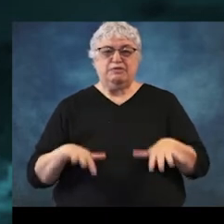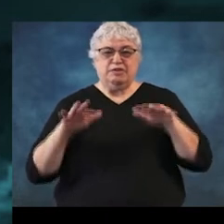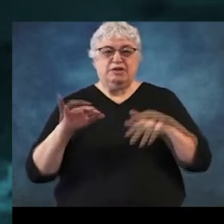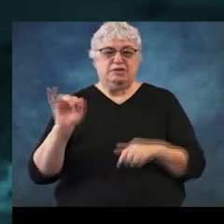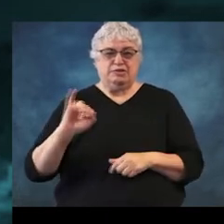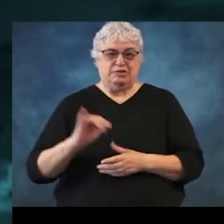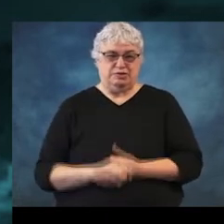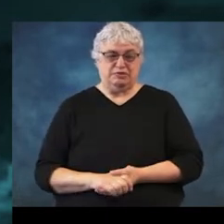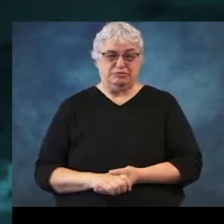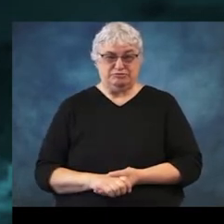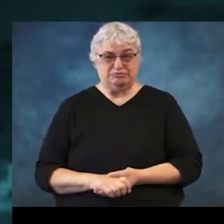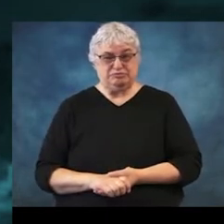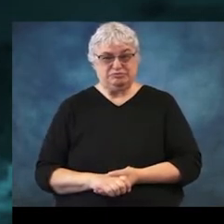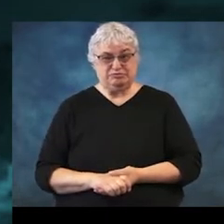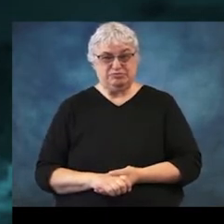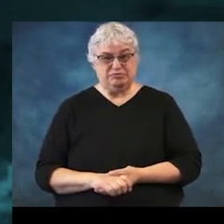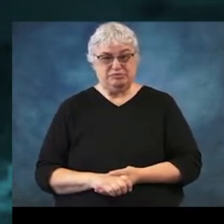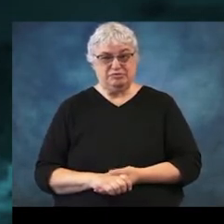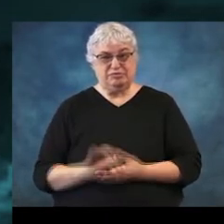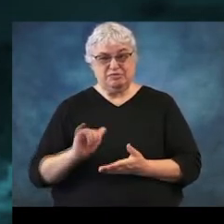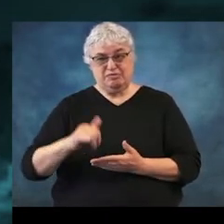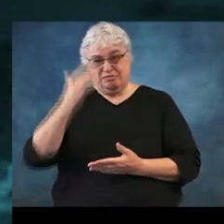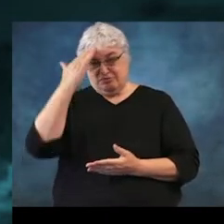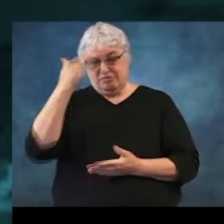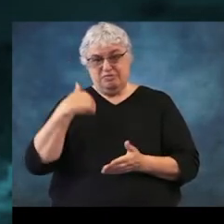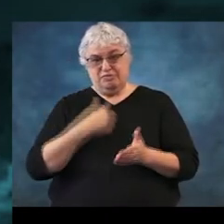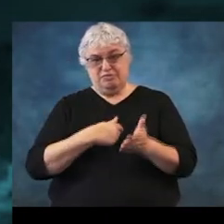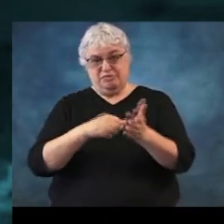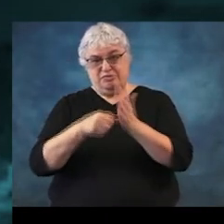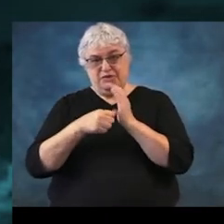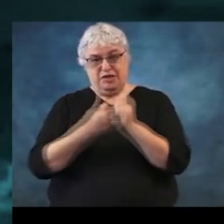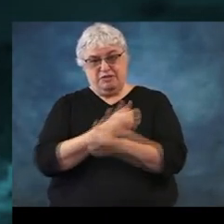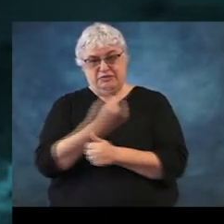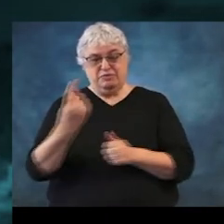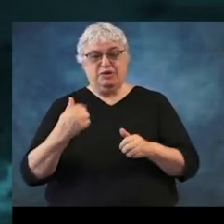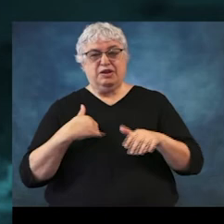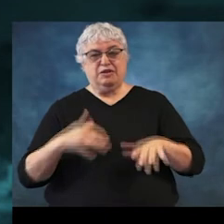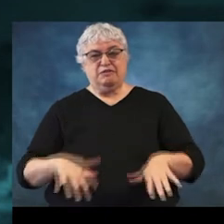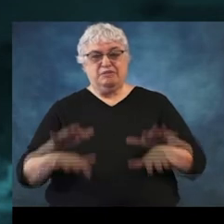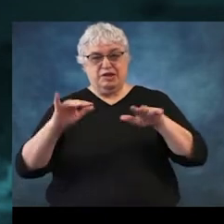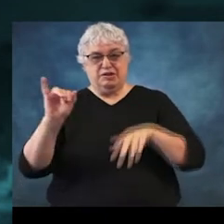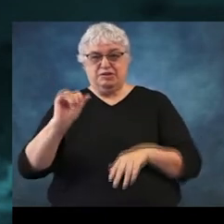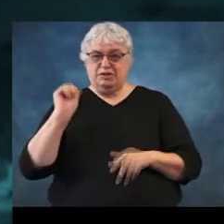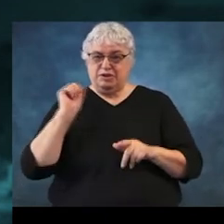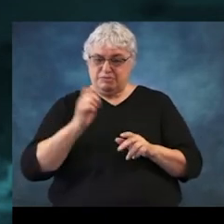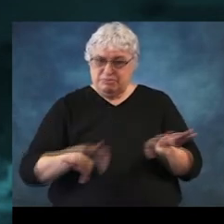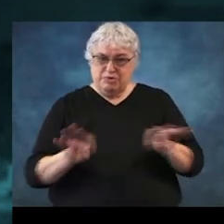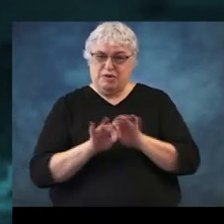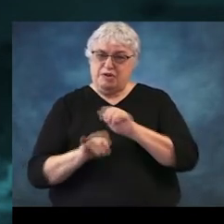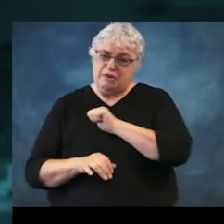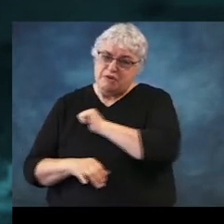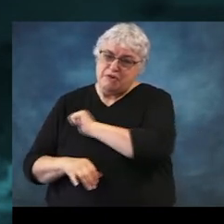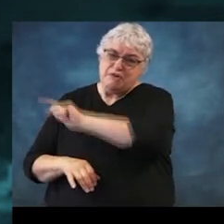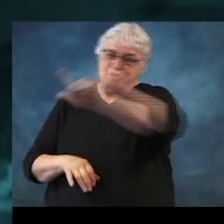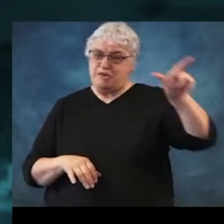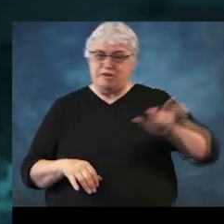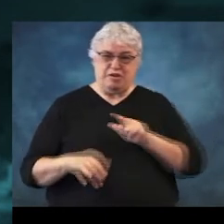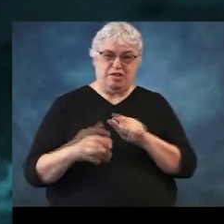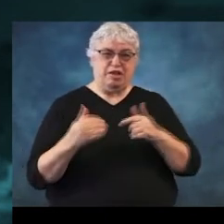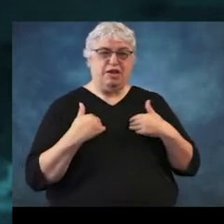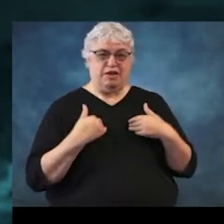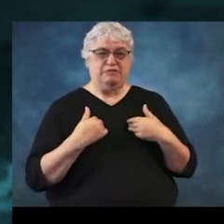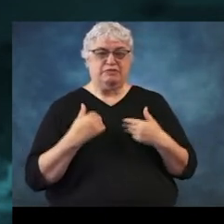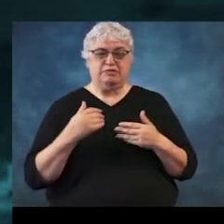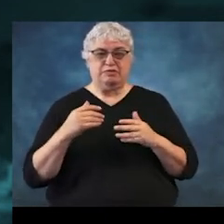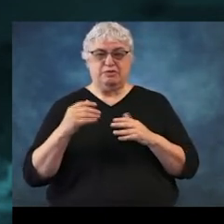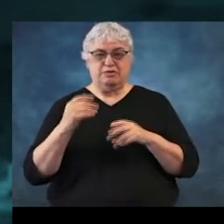sort of flood insurance. And this is why we stress for everybody to have flood insurance and to make sure you have